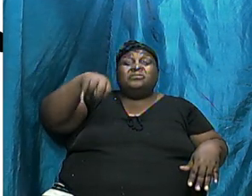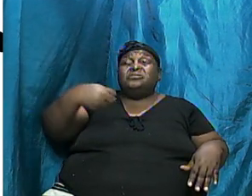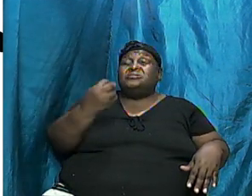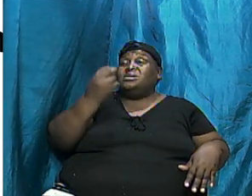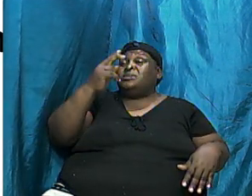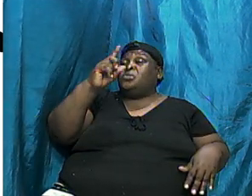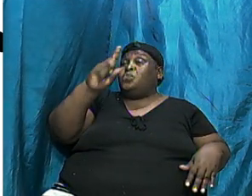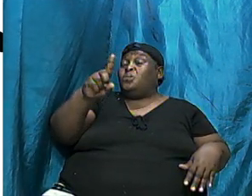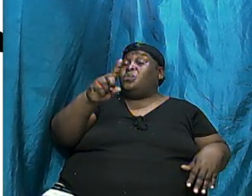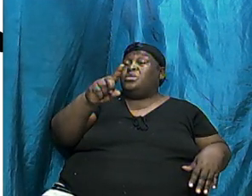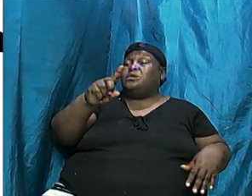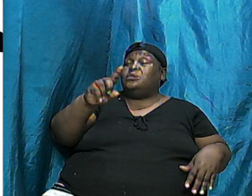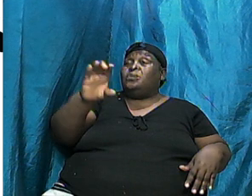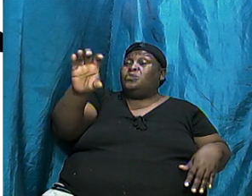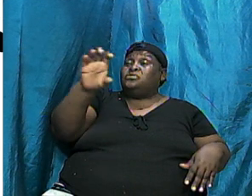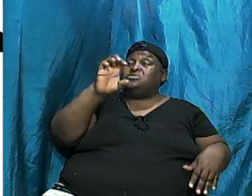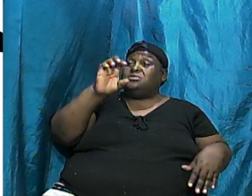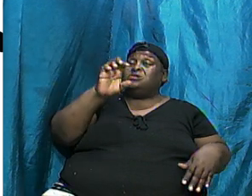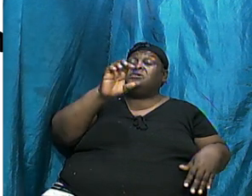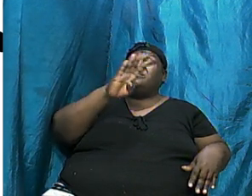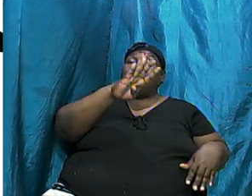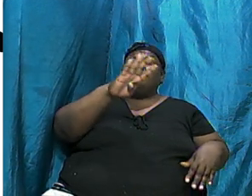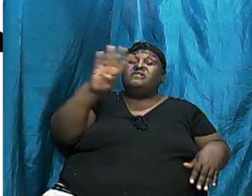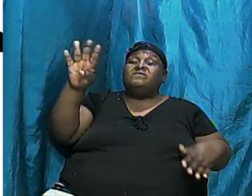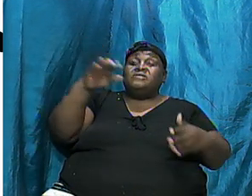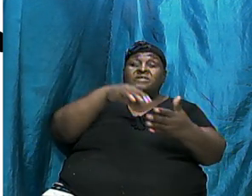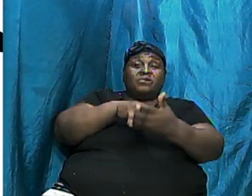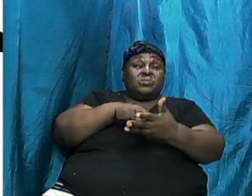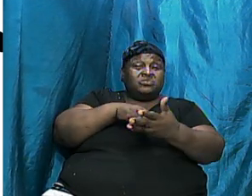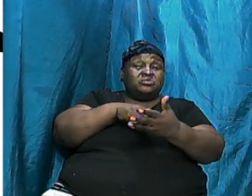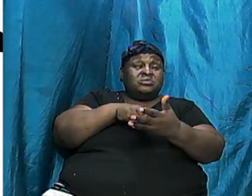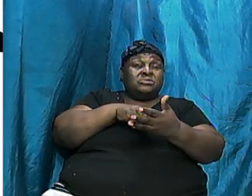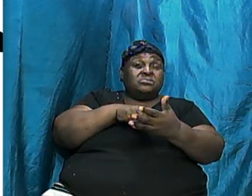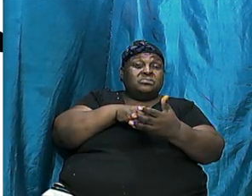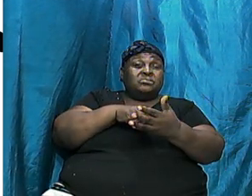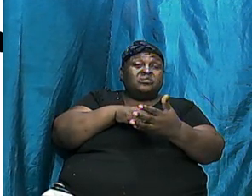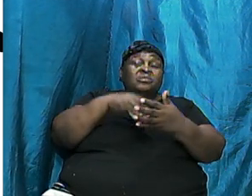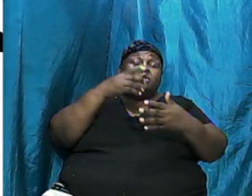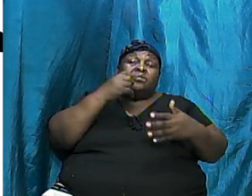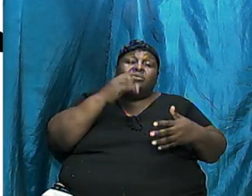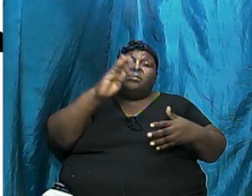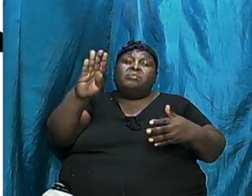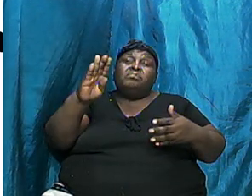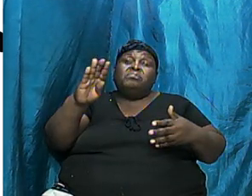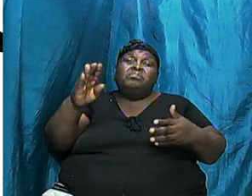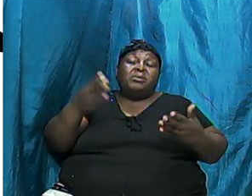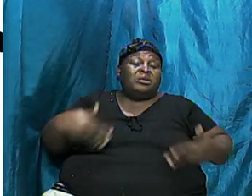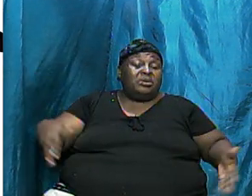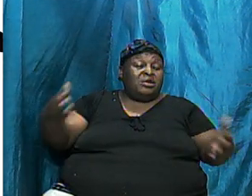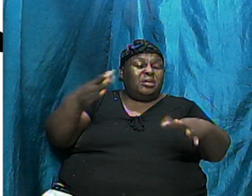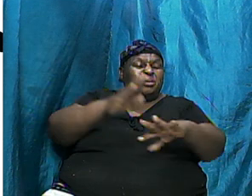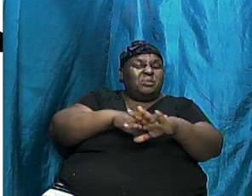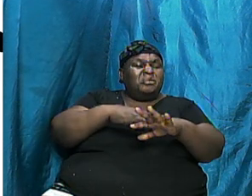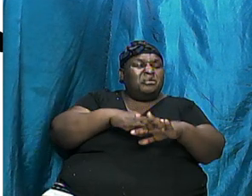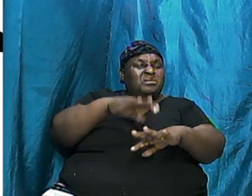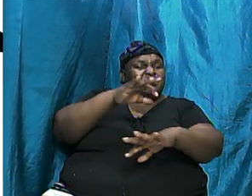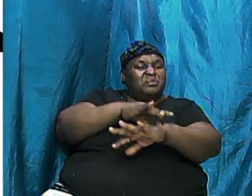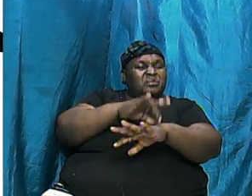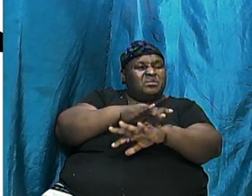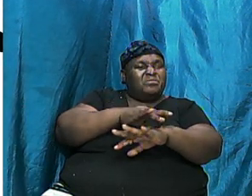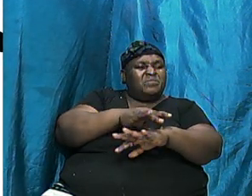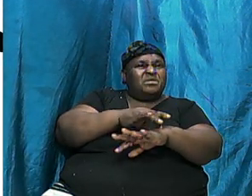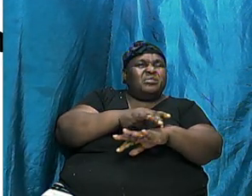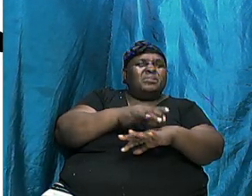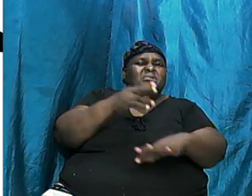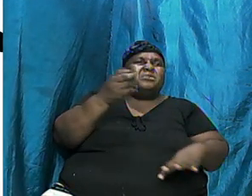hundred and forty-four thousand who will be here on earth. Twelve thousand from